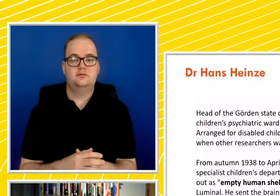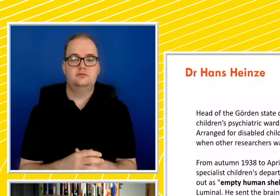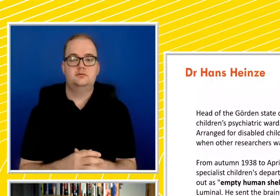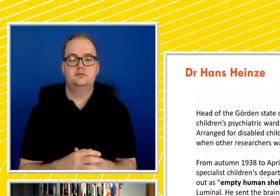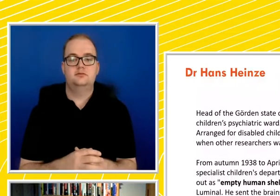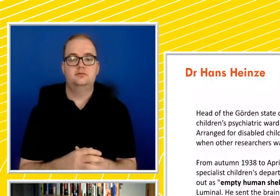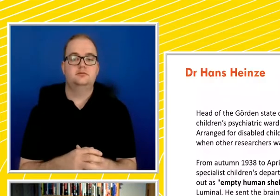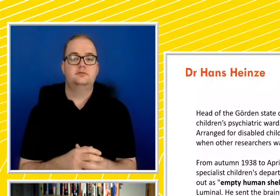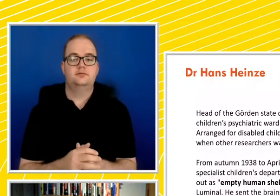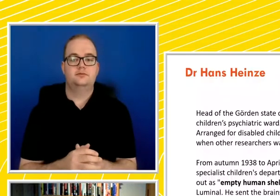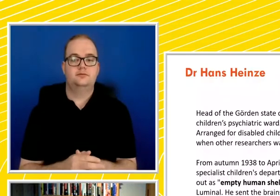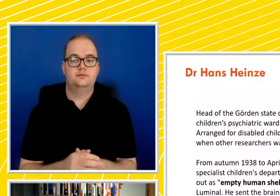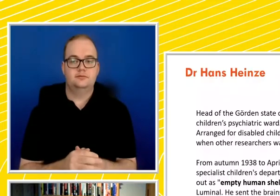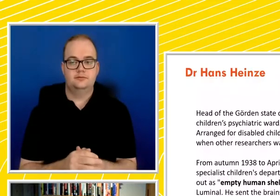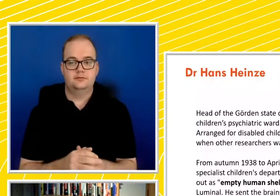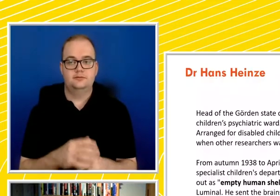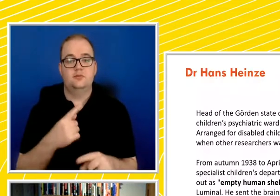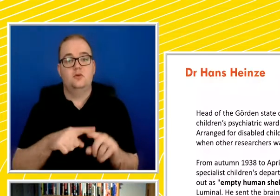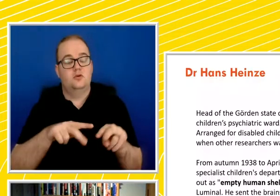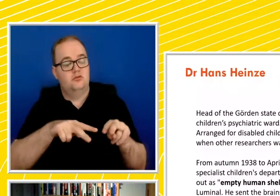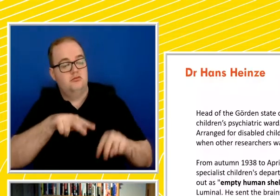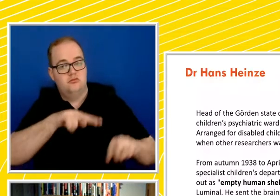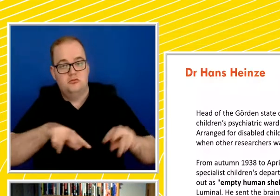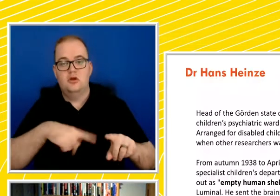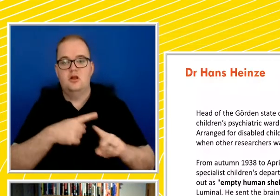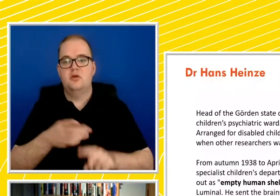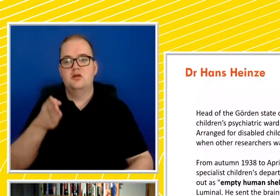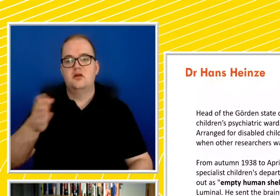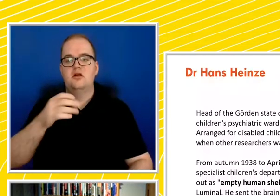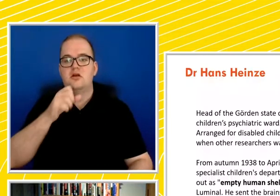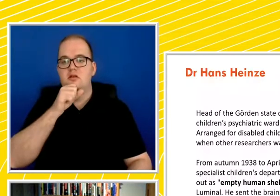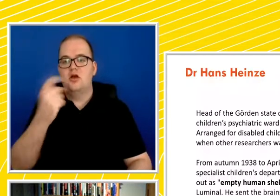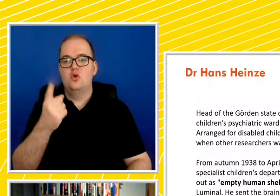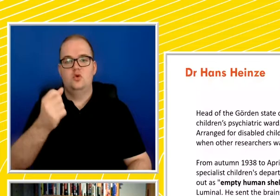trials, and here's Gorgas, who was at the gassing lever.